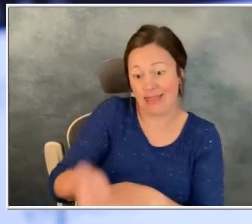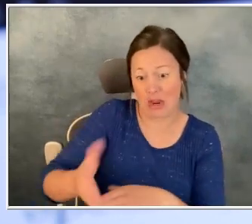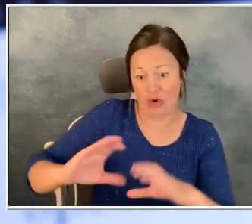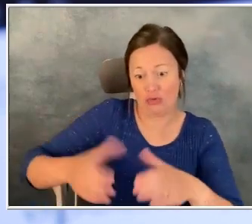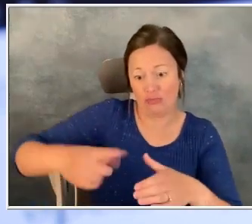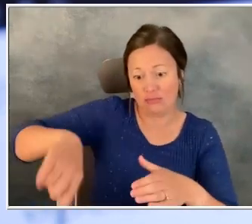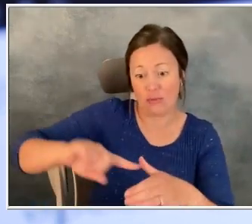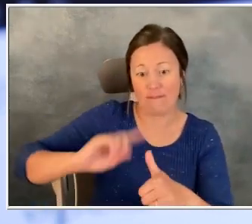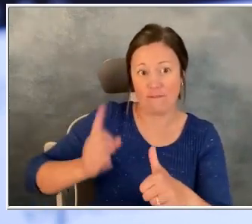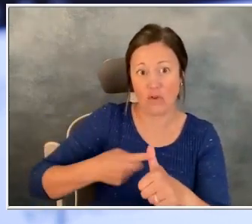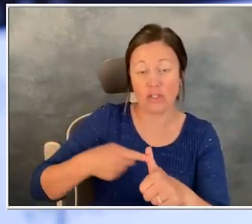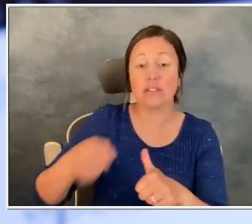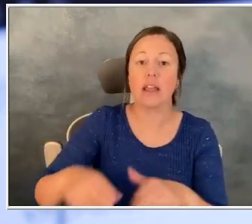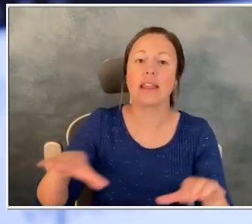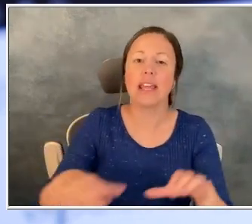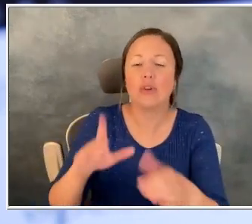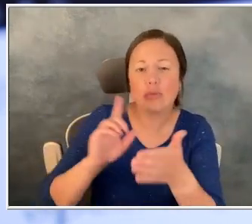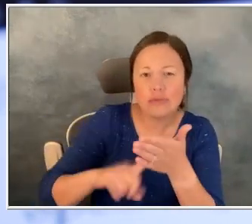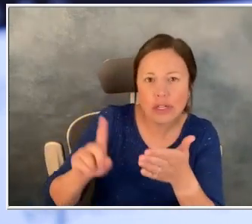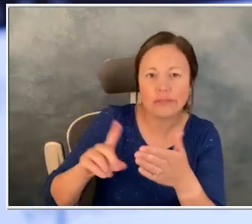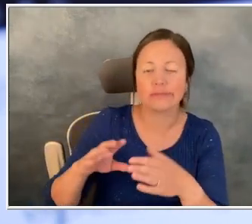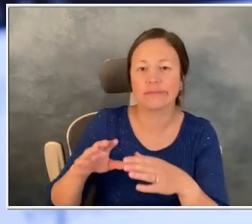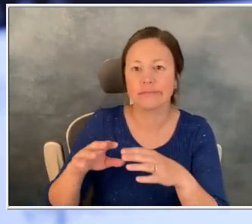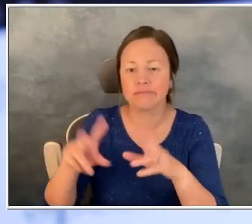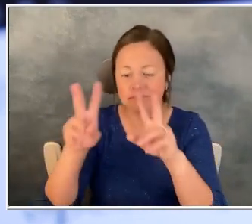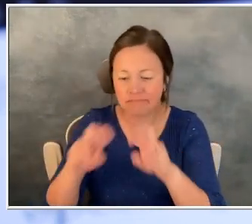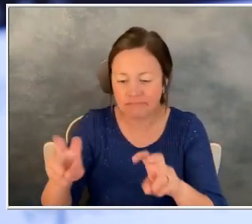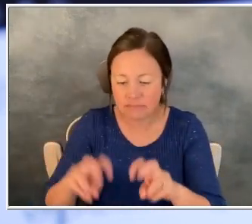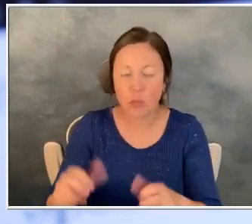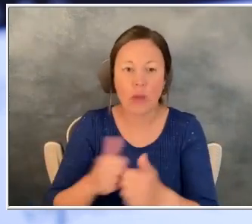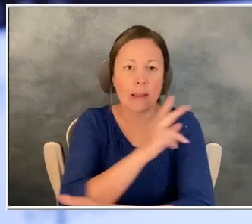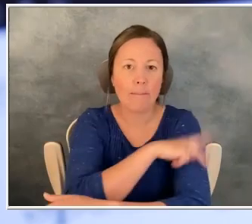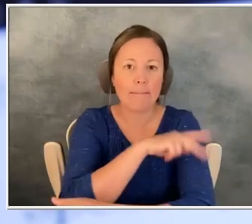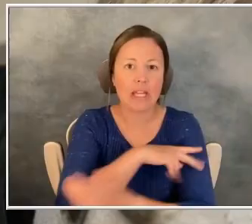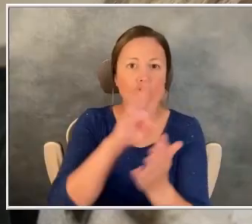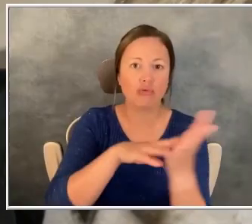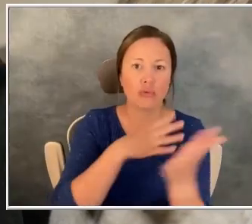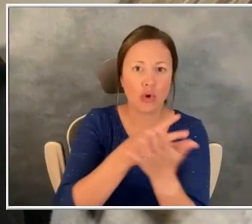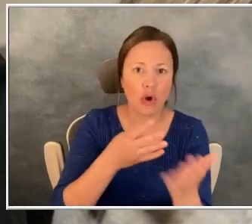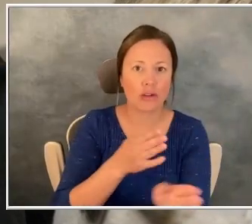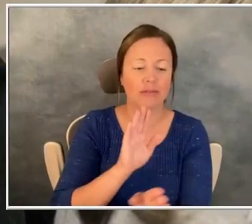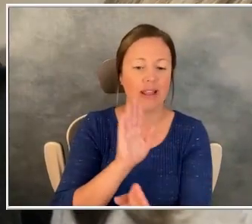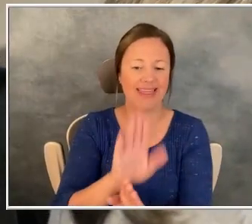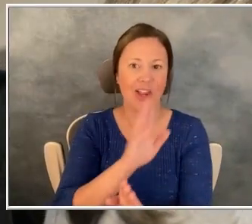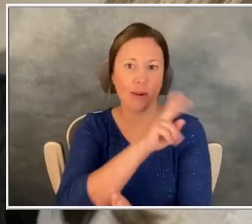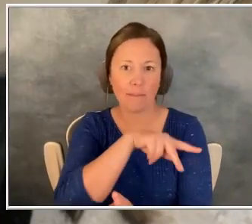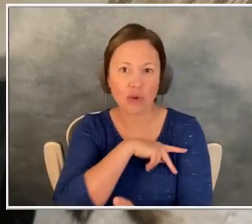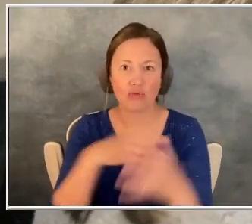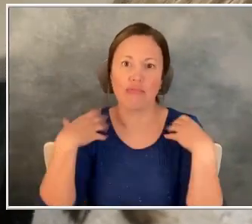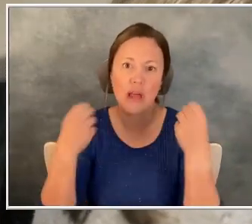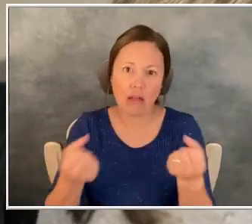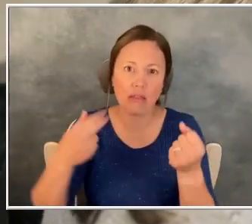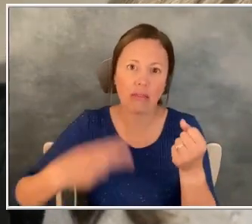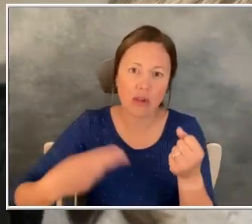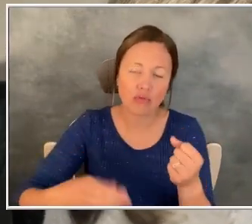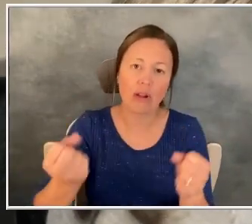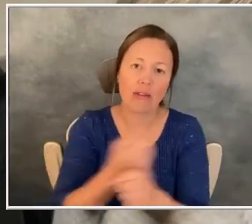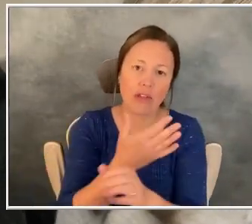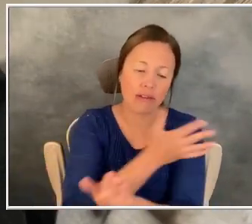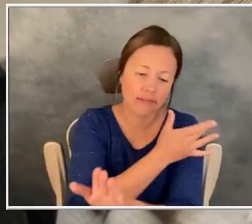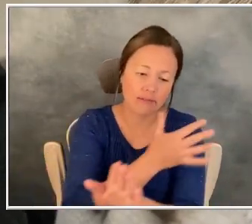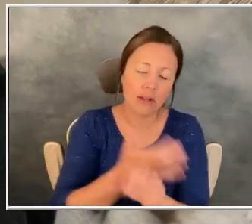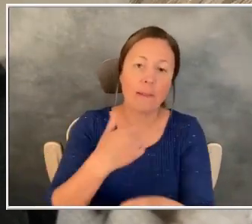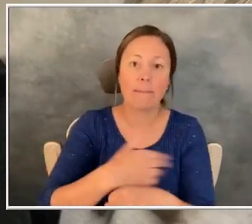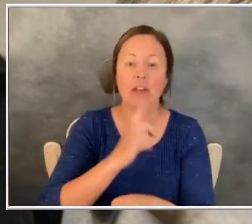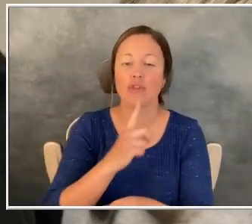And they do a series of checks through the patient's chart, go over their history to make sure that this is the correct medication for